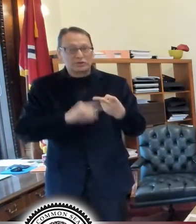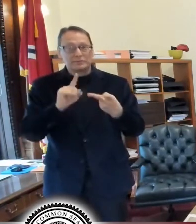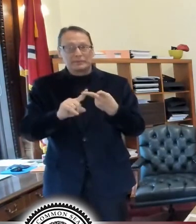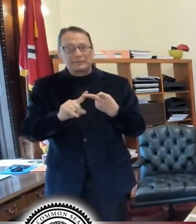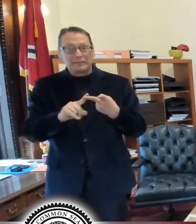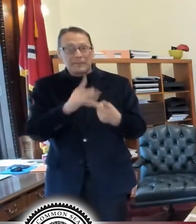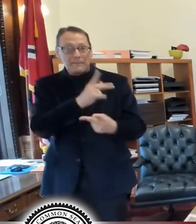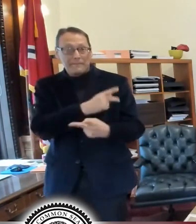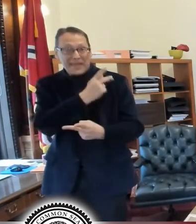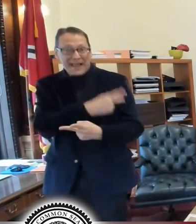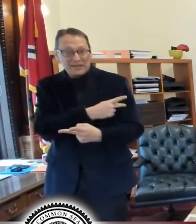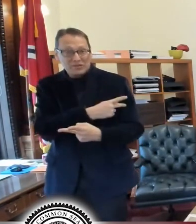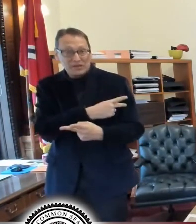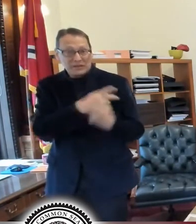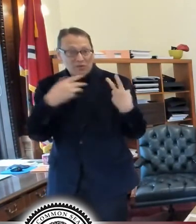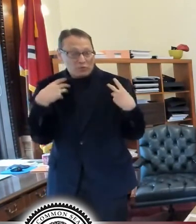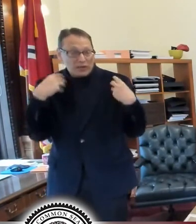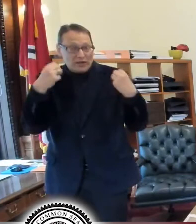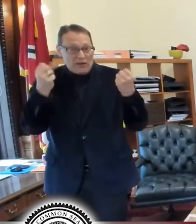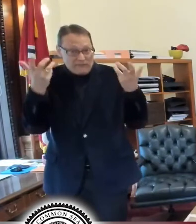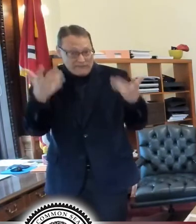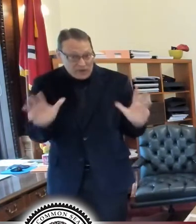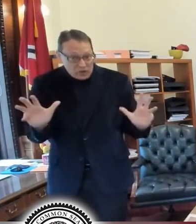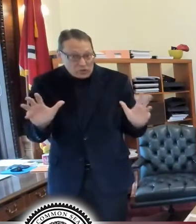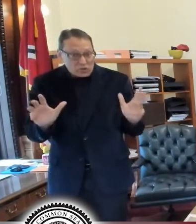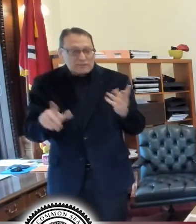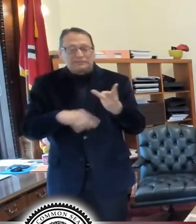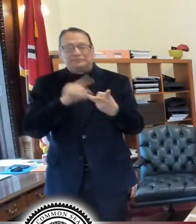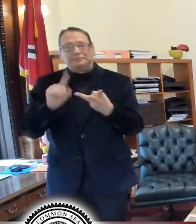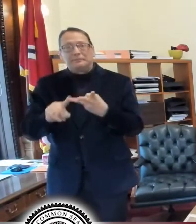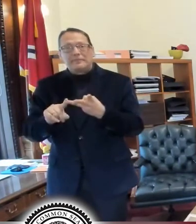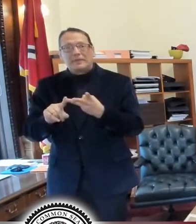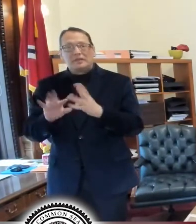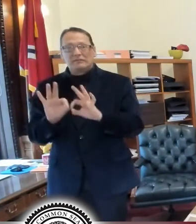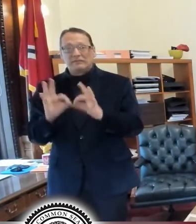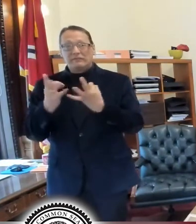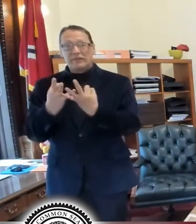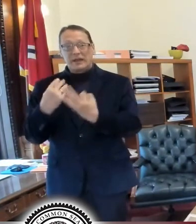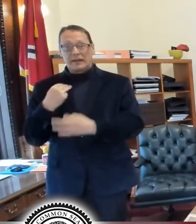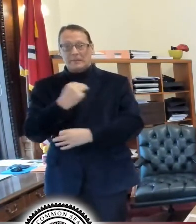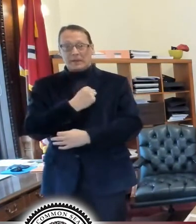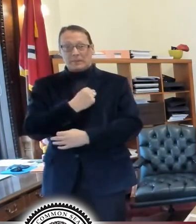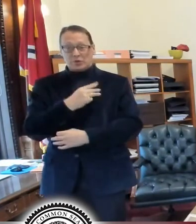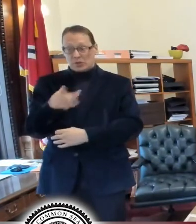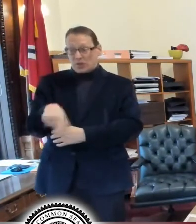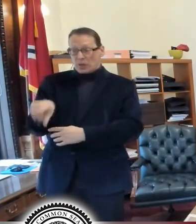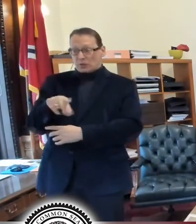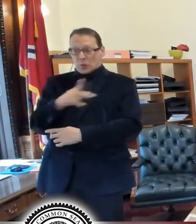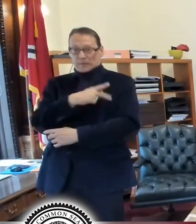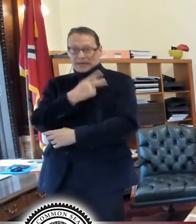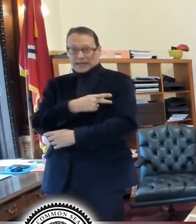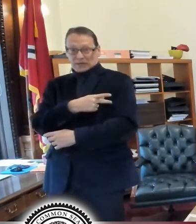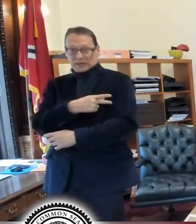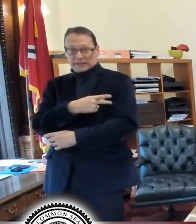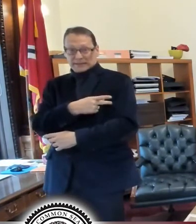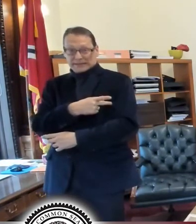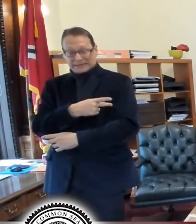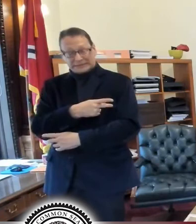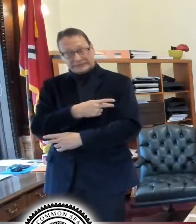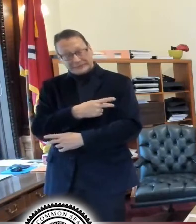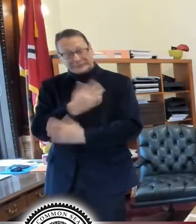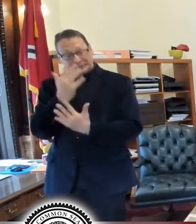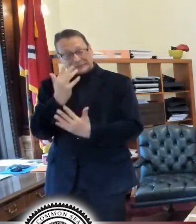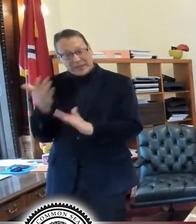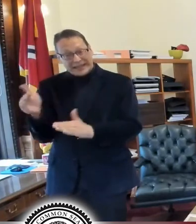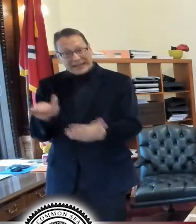patients who have recovered and how they're doing. It's about the family members of those patients who did not recover. And in the city of